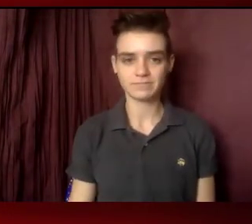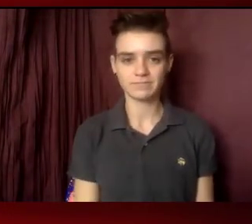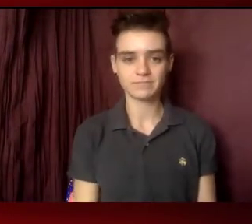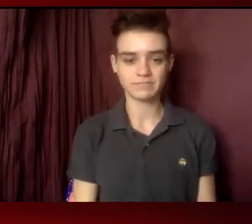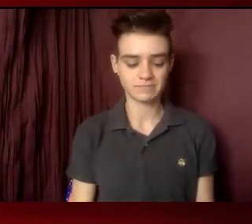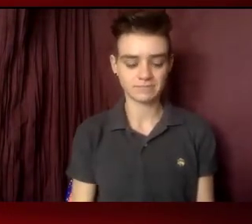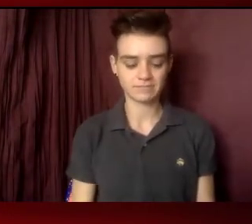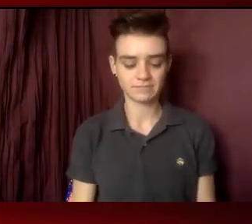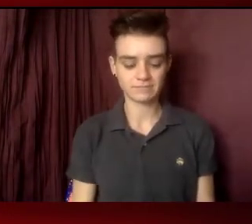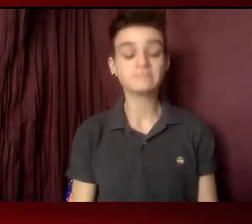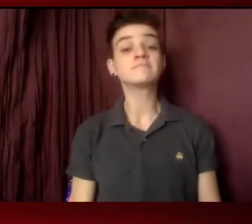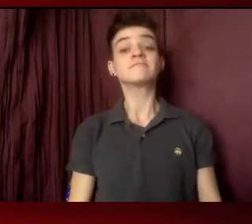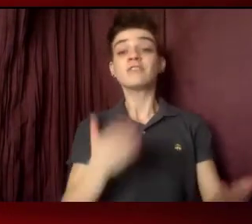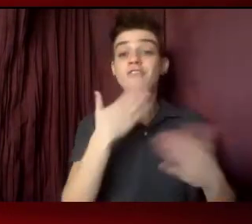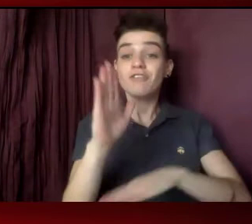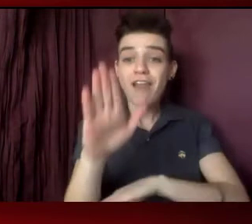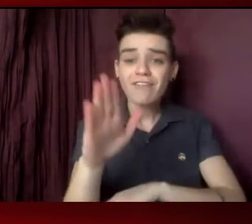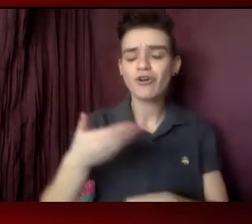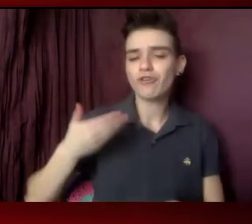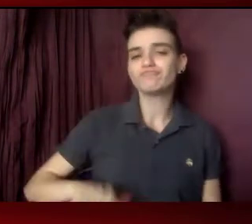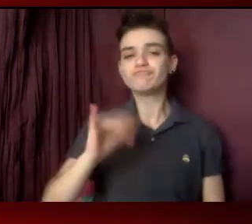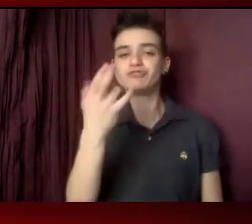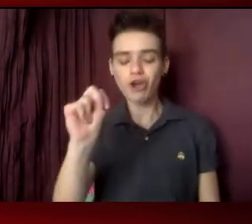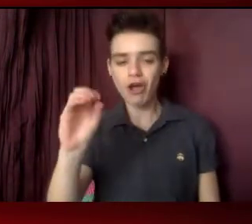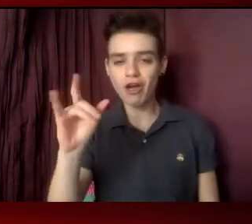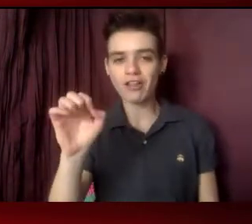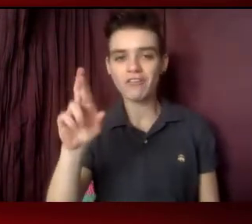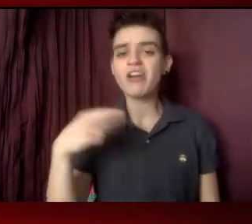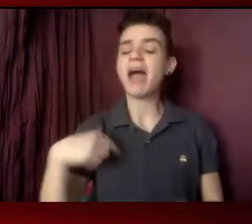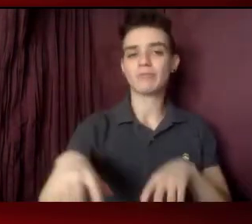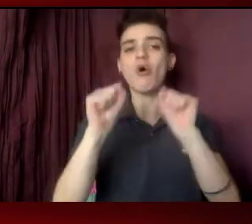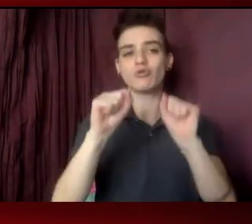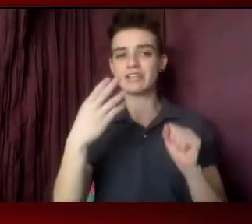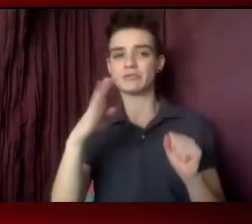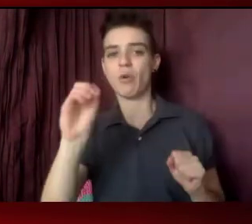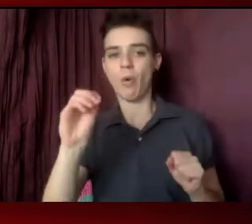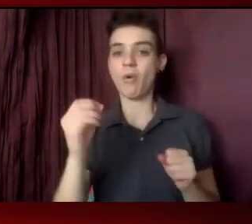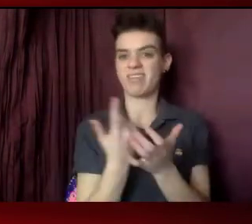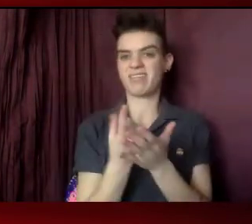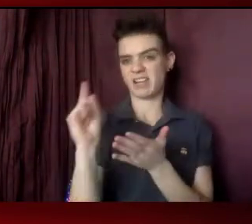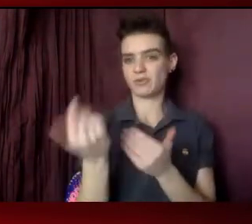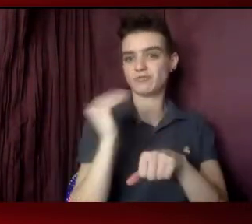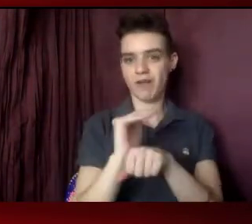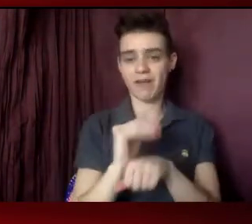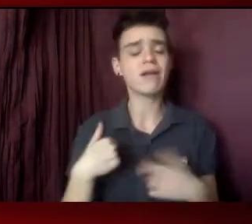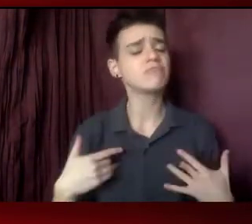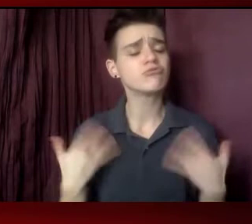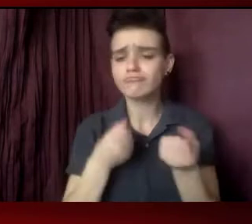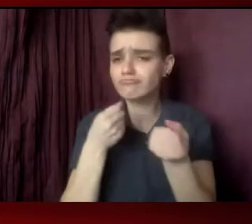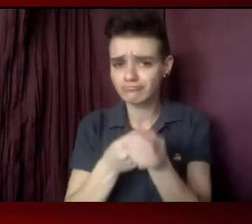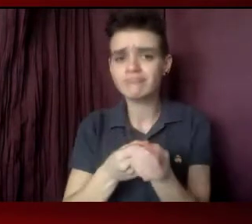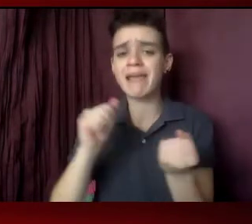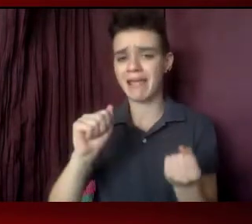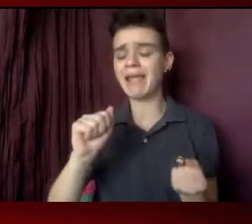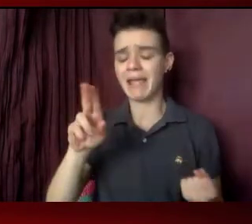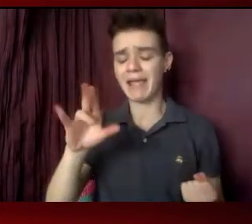Good afternoon. I'm John Oliver, host of HBO's Last Week Tonight. Uh, and I'm absolutely thrilled to support AIDS United, its